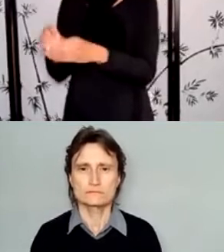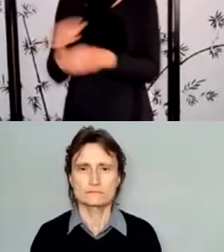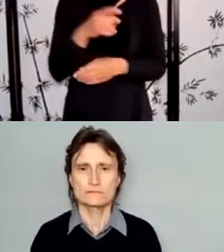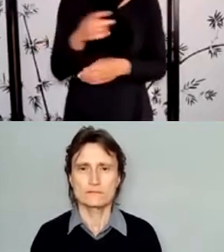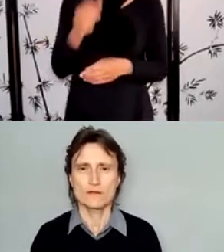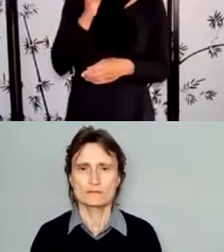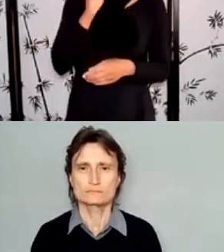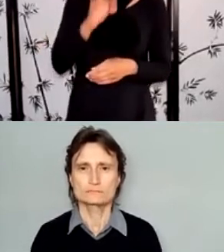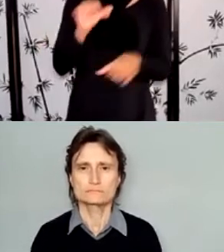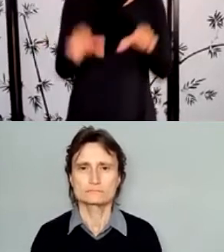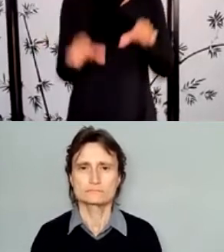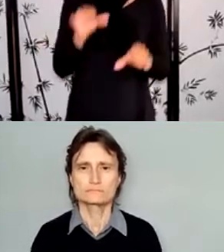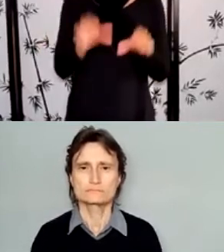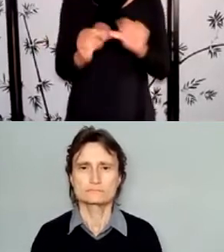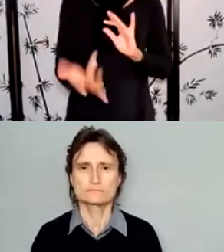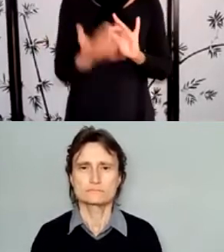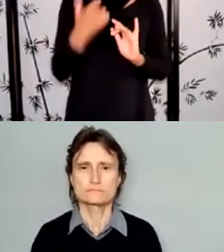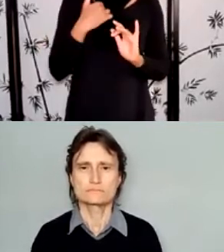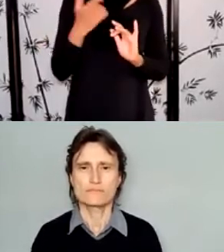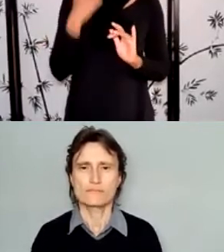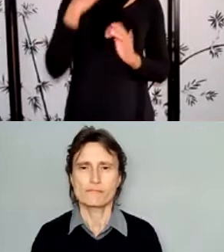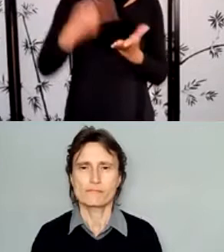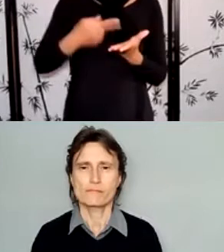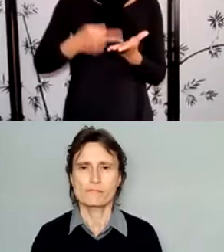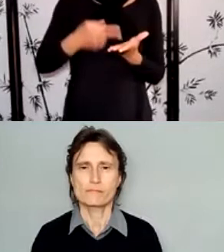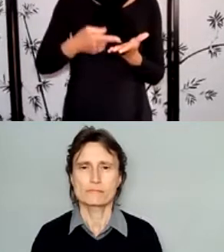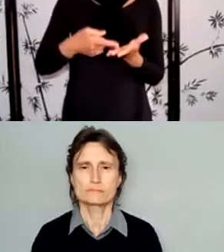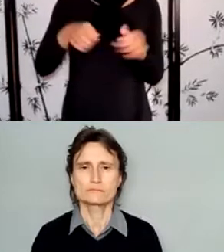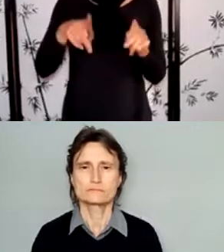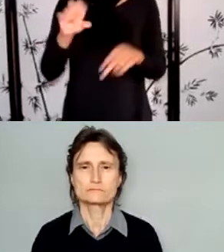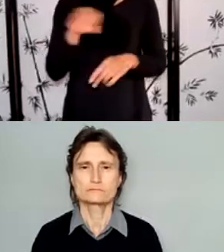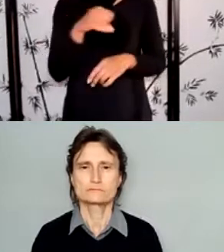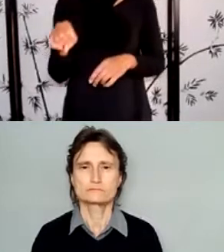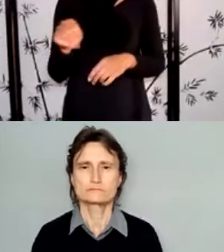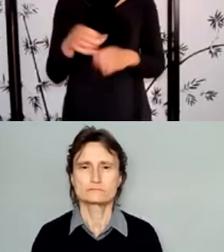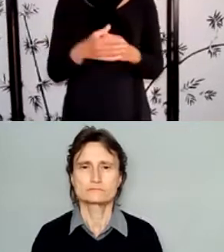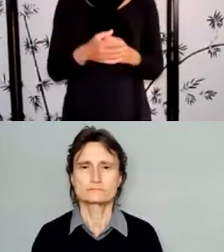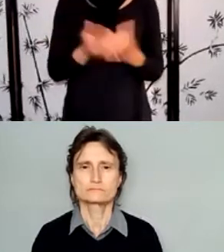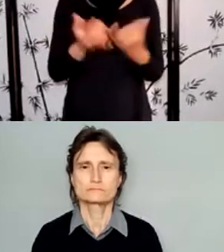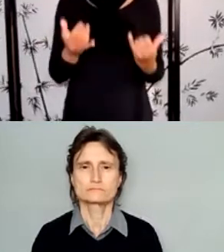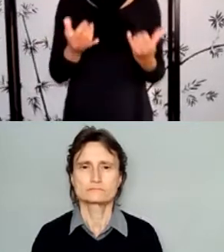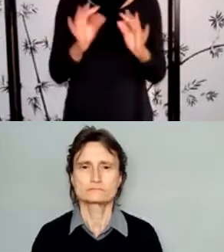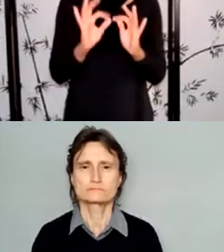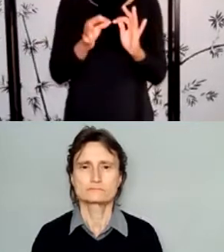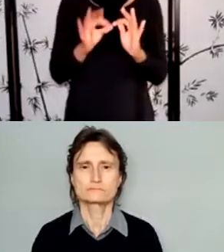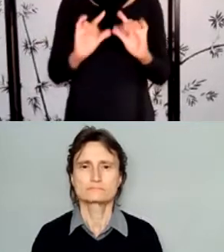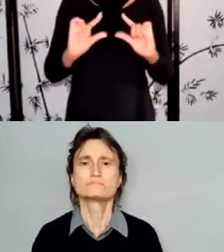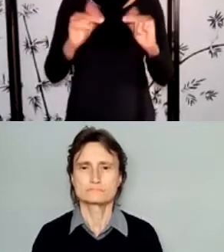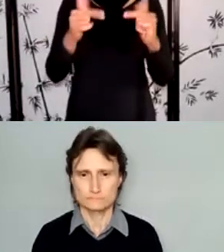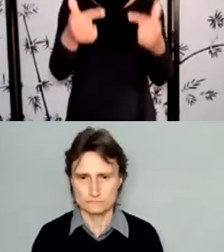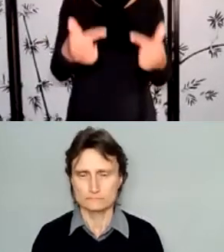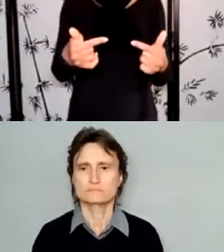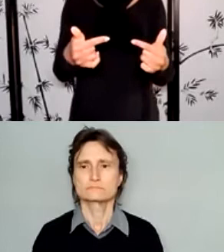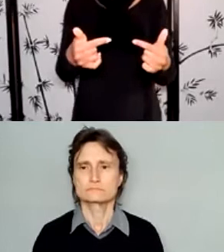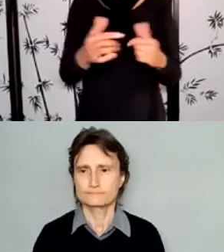eligibility. A project may only be submitted by one applicant per program deadline. So for example,